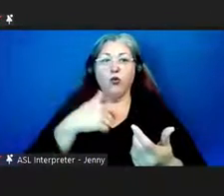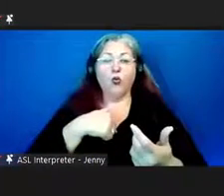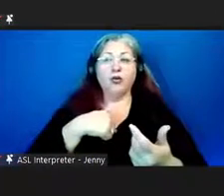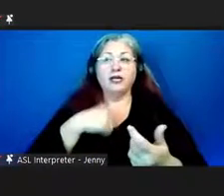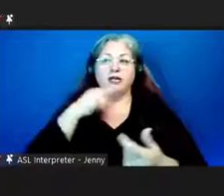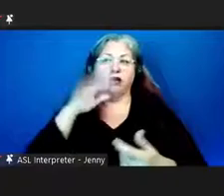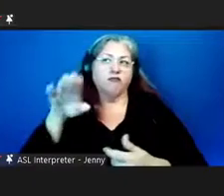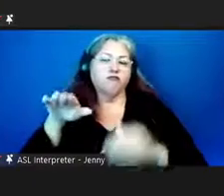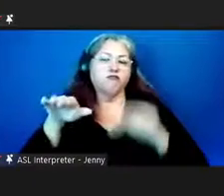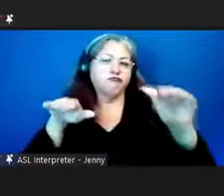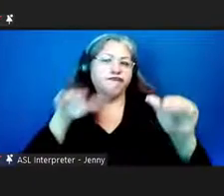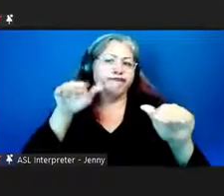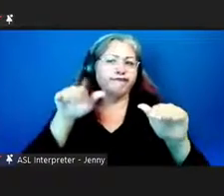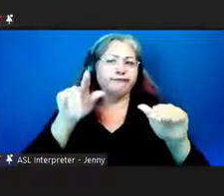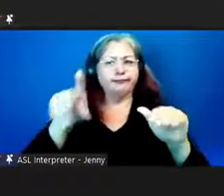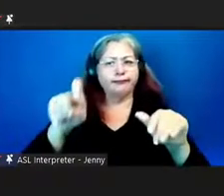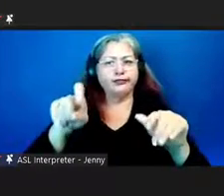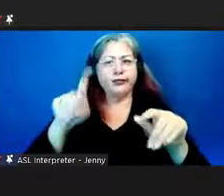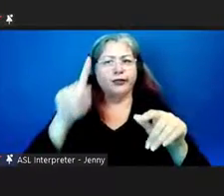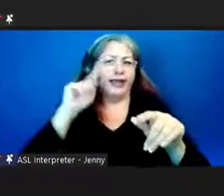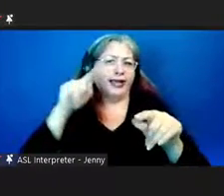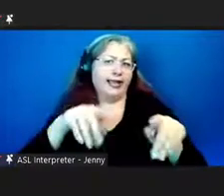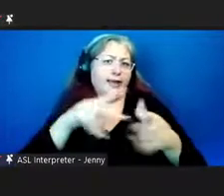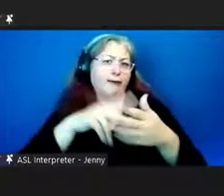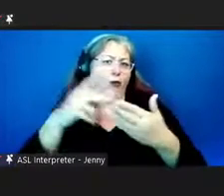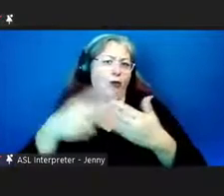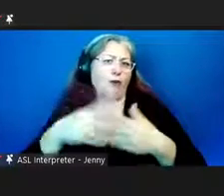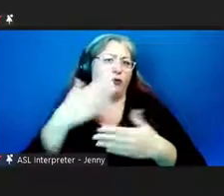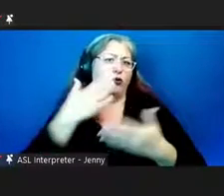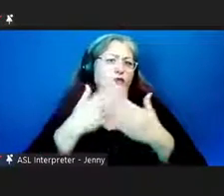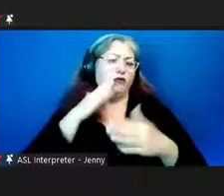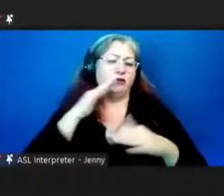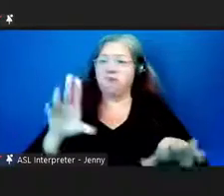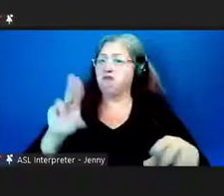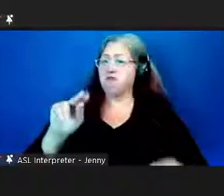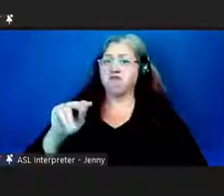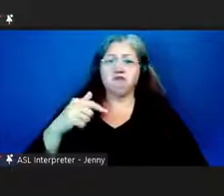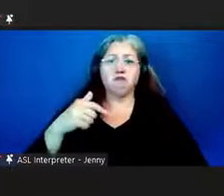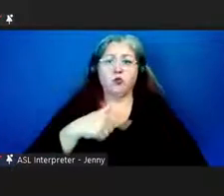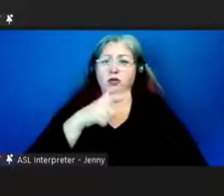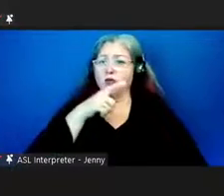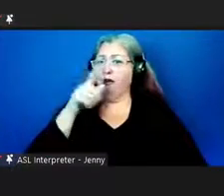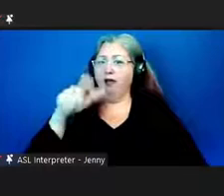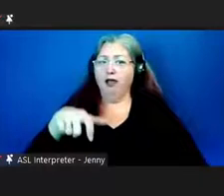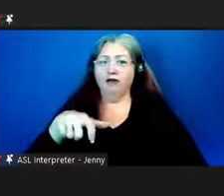you know parents, maybe you should consider this program because it's going to be good for your child. We didn't have to do that.